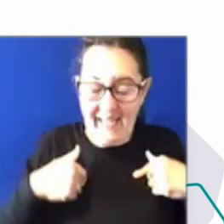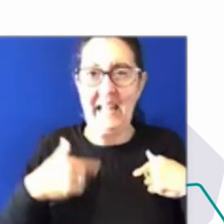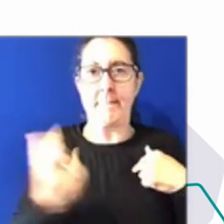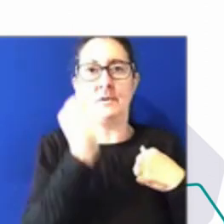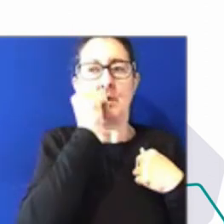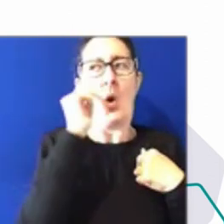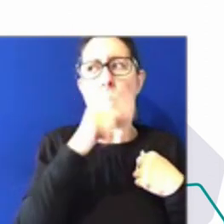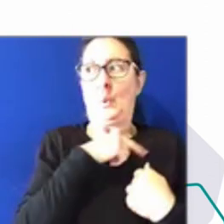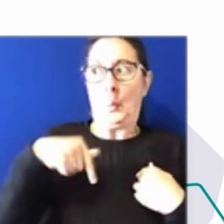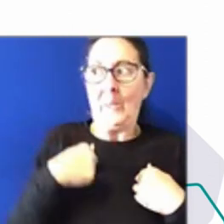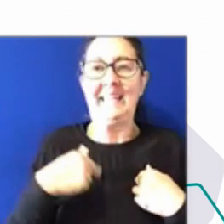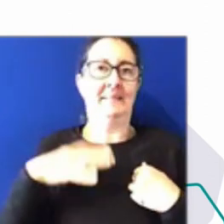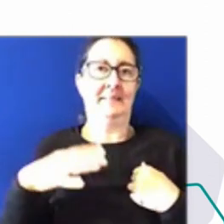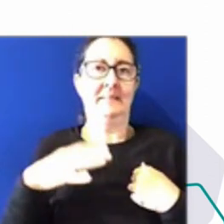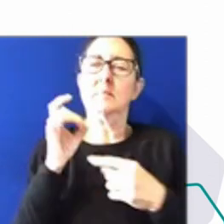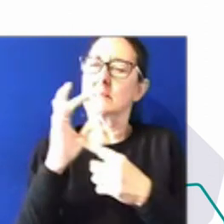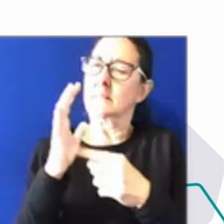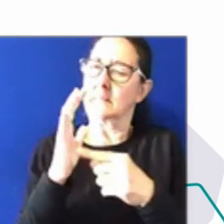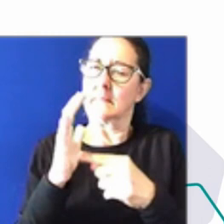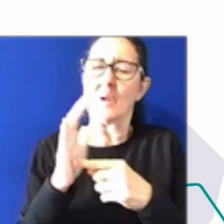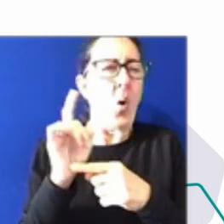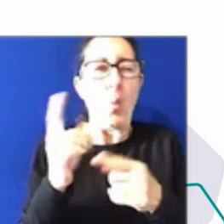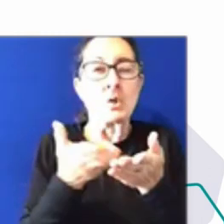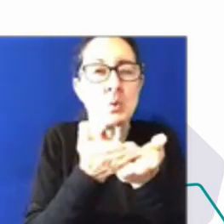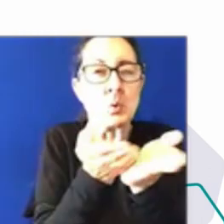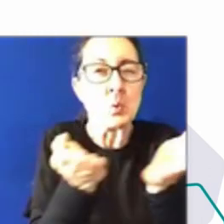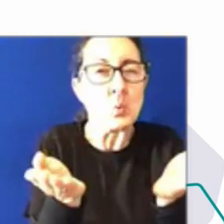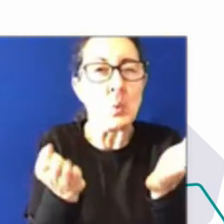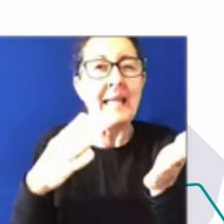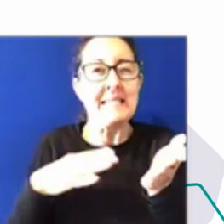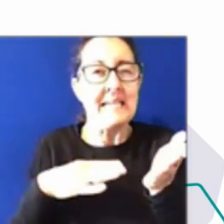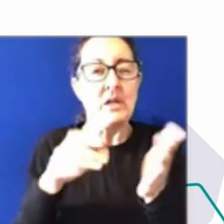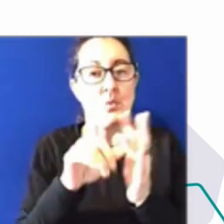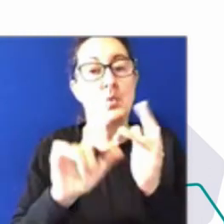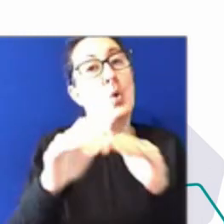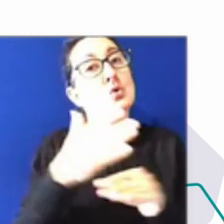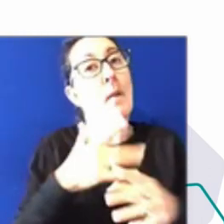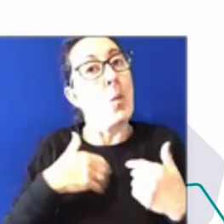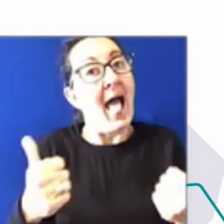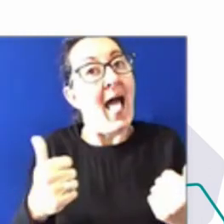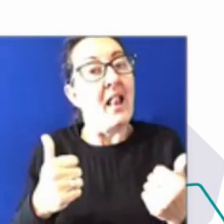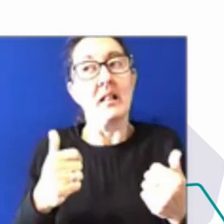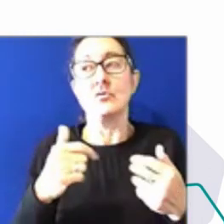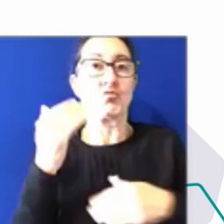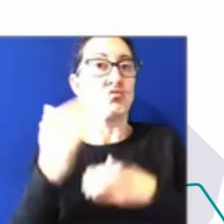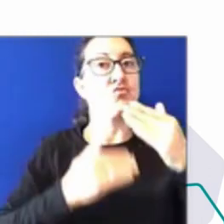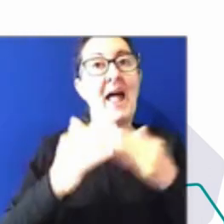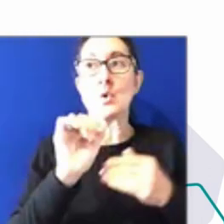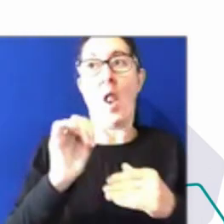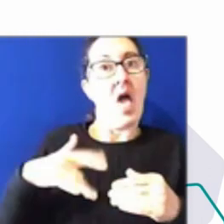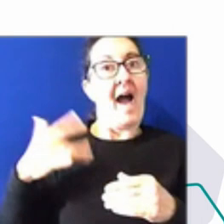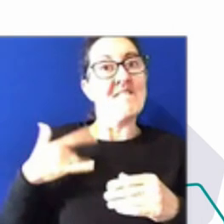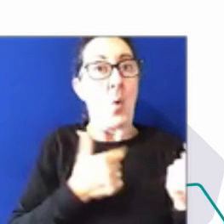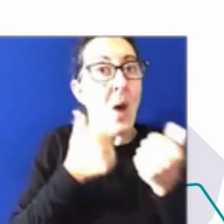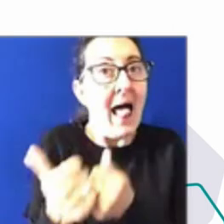what is it you need to be able to do your job well, to be able to run your life and are you